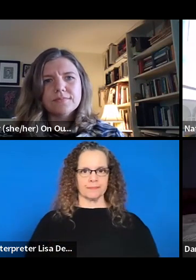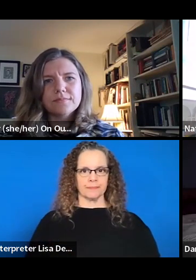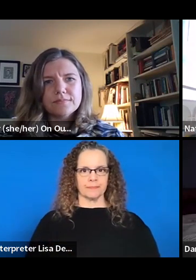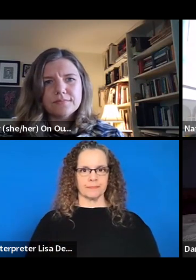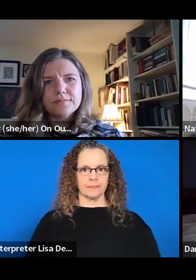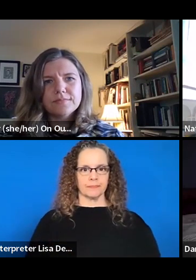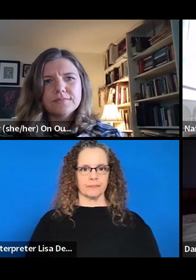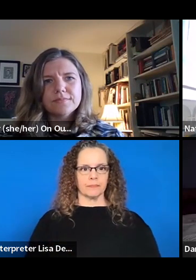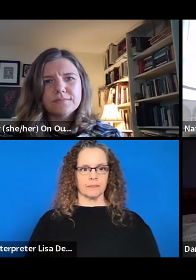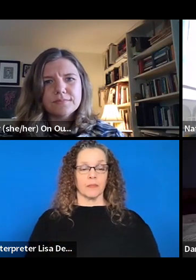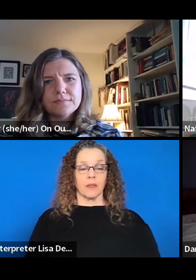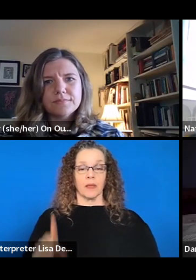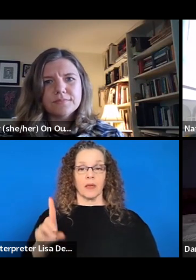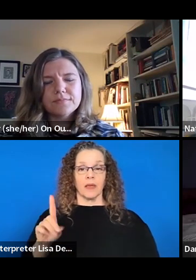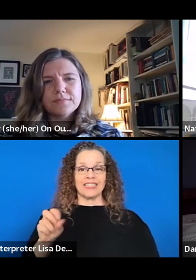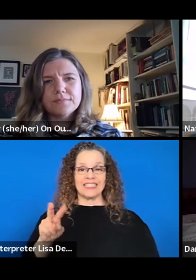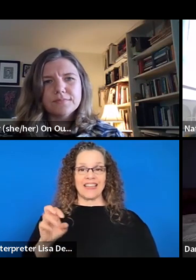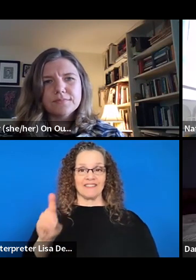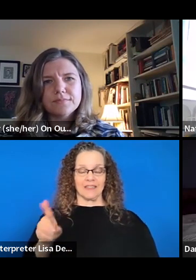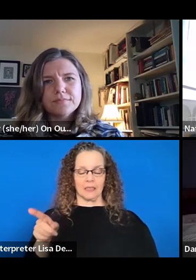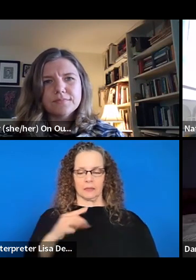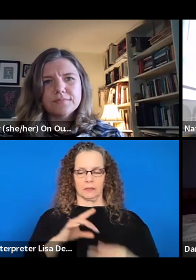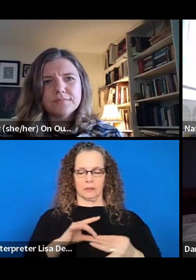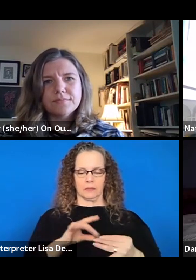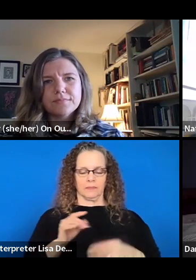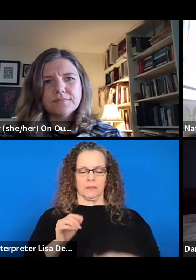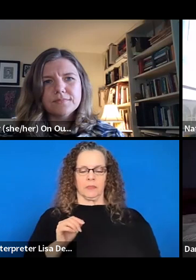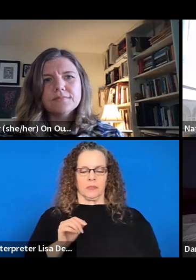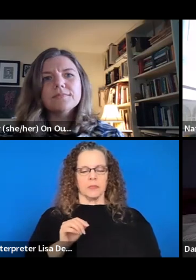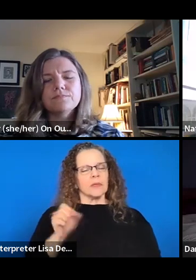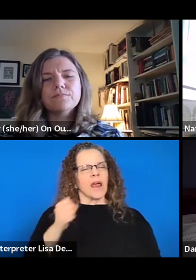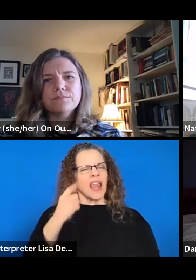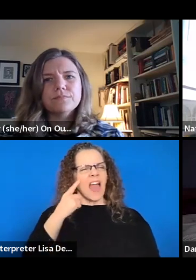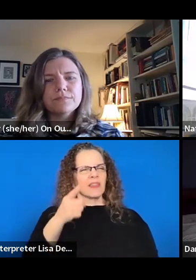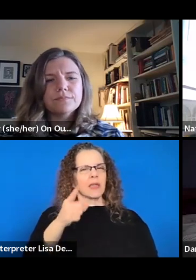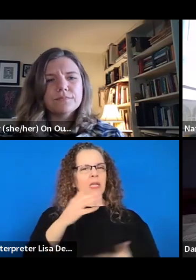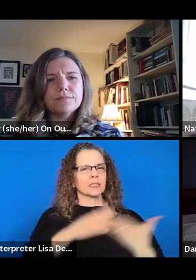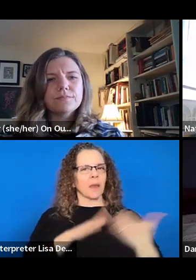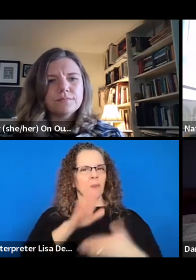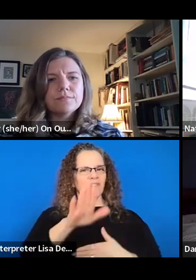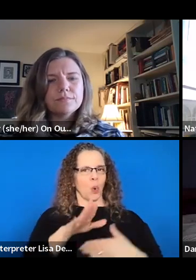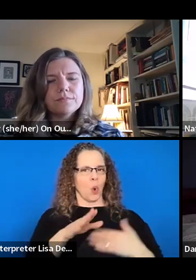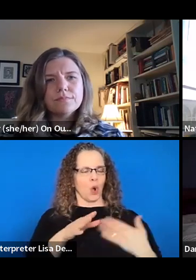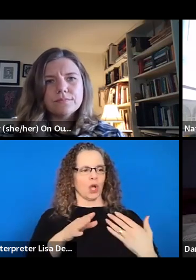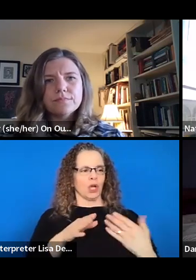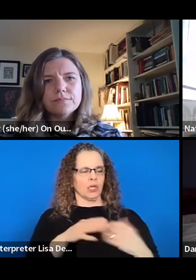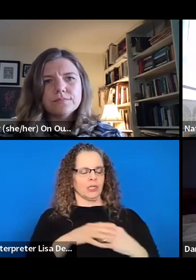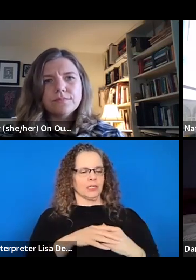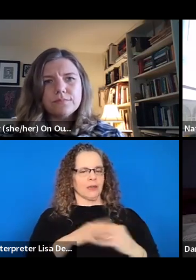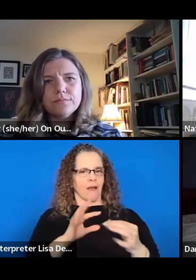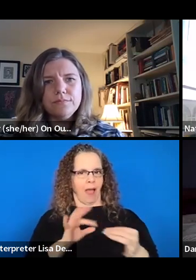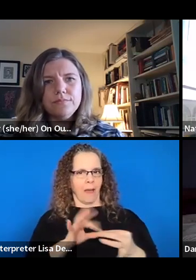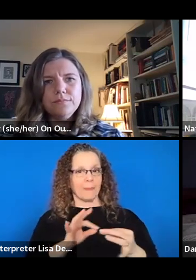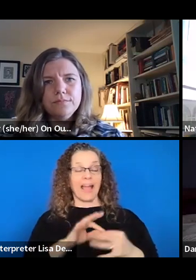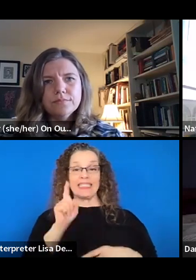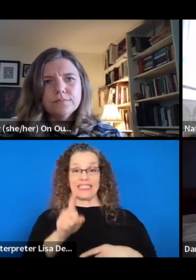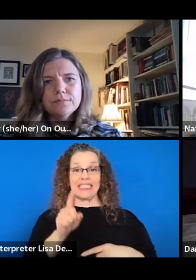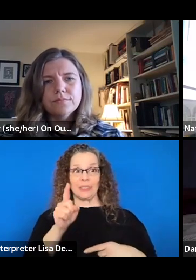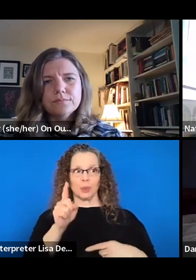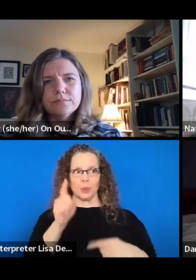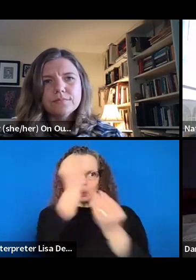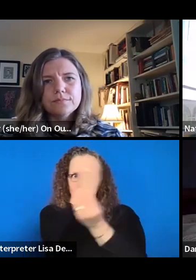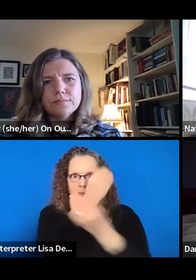And I think some of what you're saying here needs to be amplified to funders. our New York is a funder, right? We're, and we're by no means the sort of